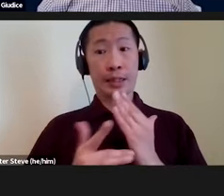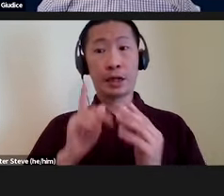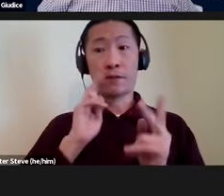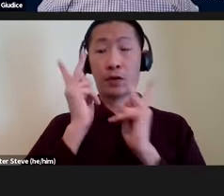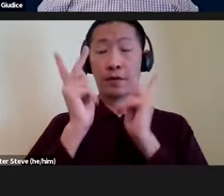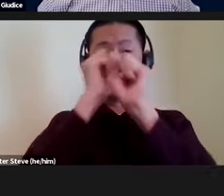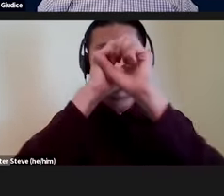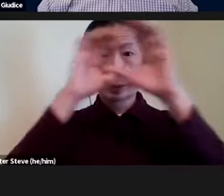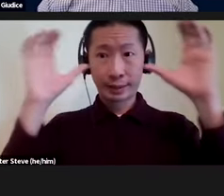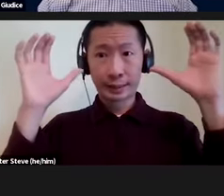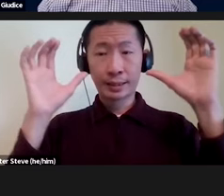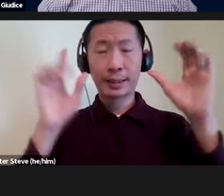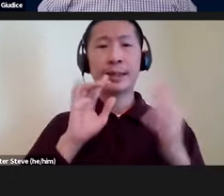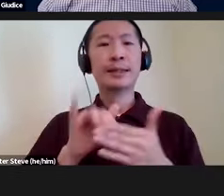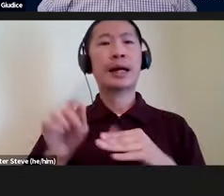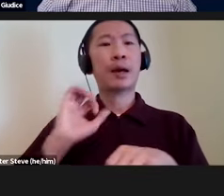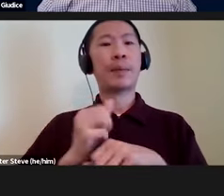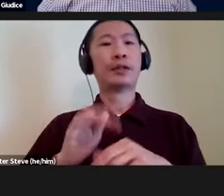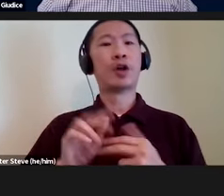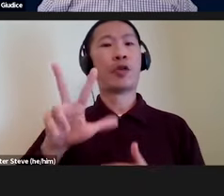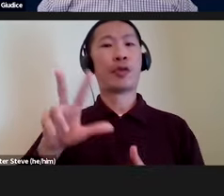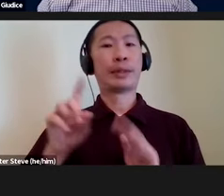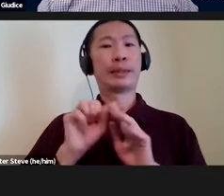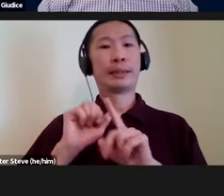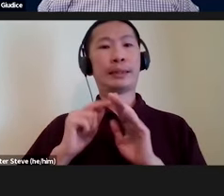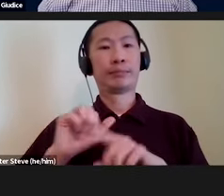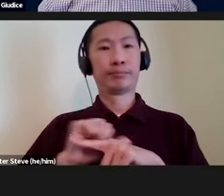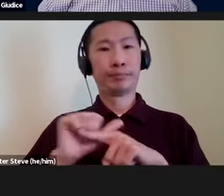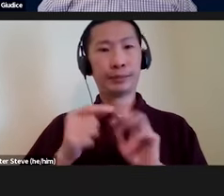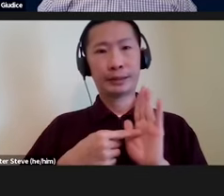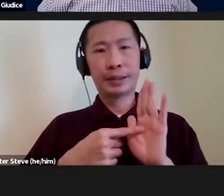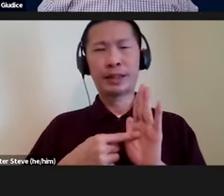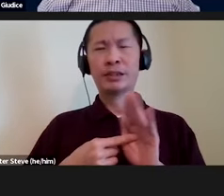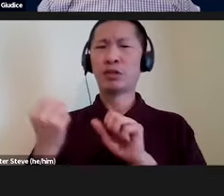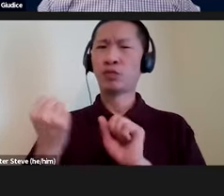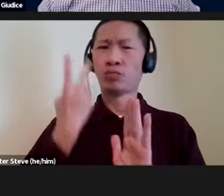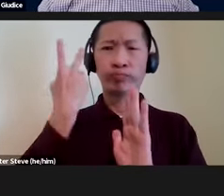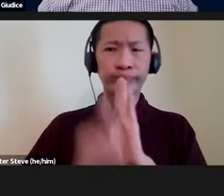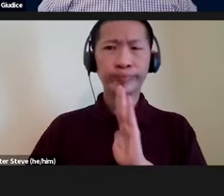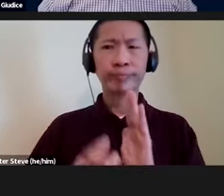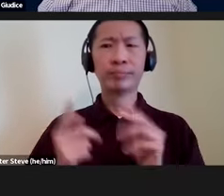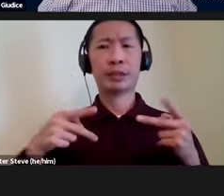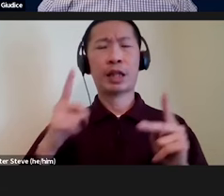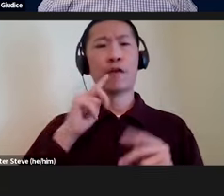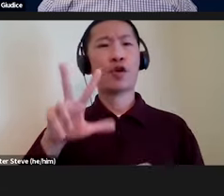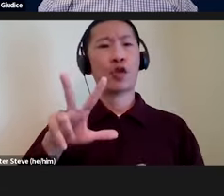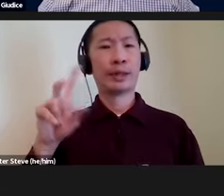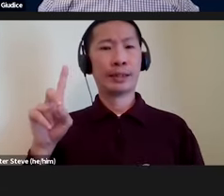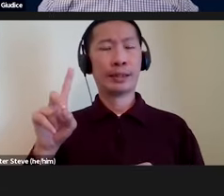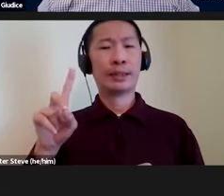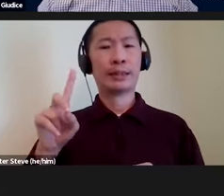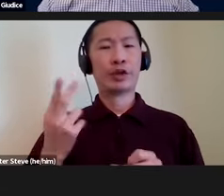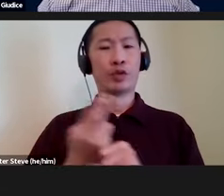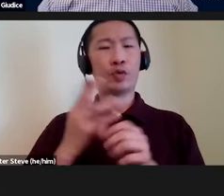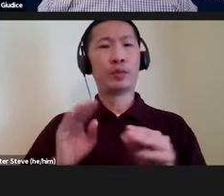visualizations are that they're based on 3D simulations. They're highly immersive. They allow for three-dimensional